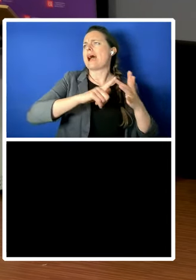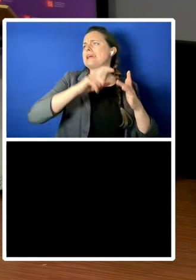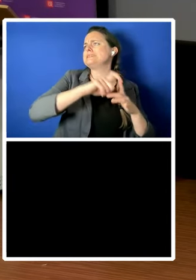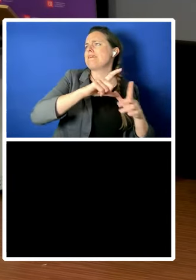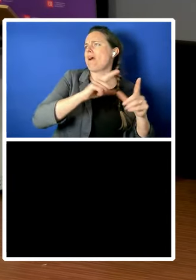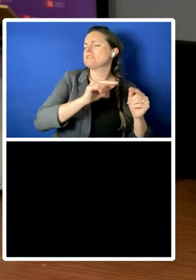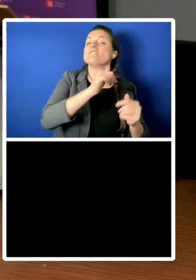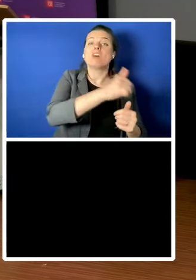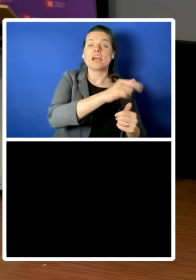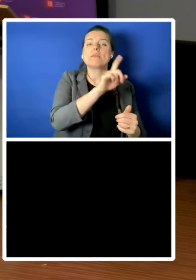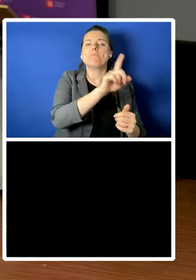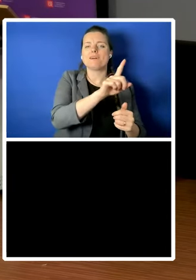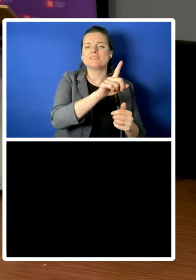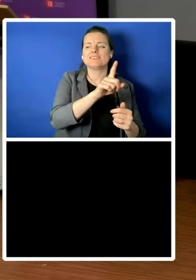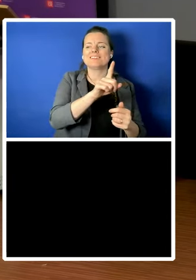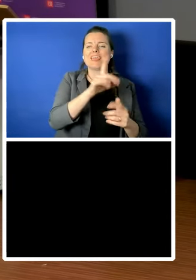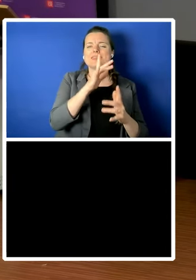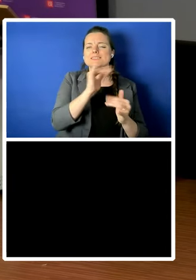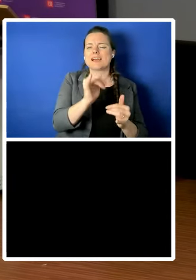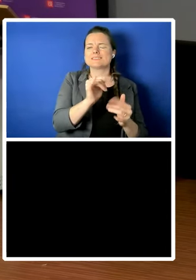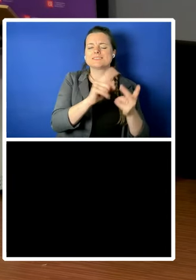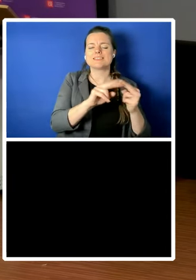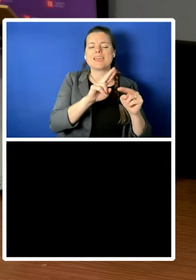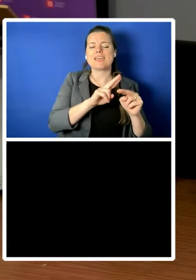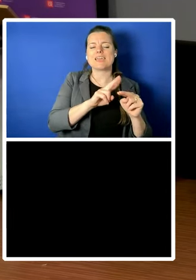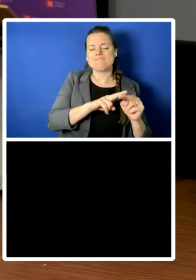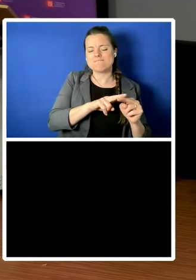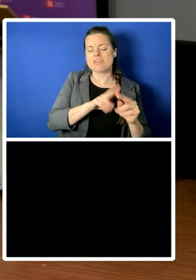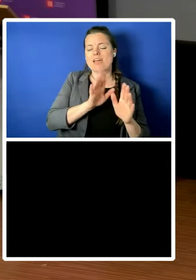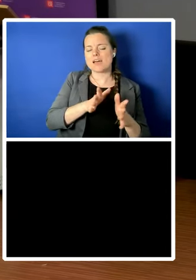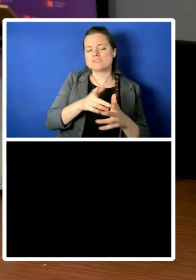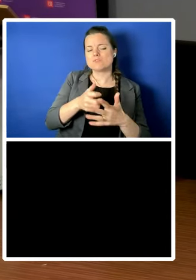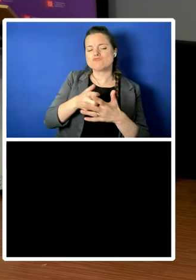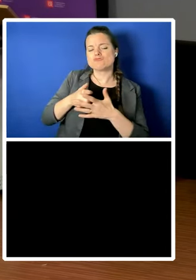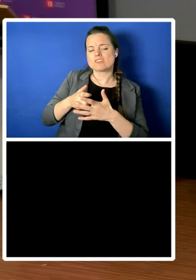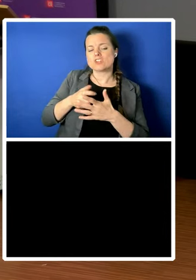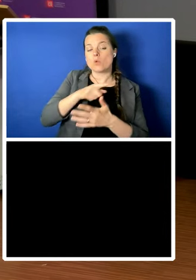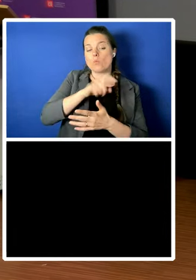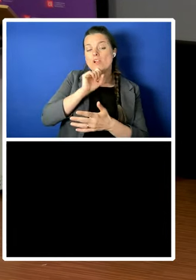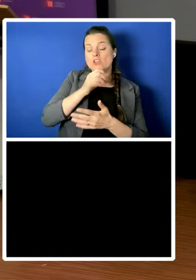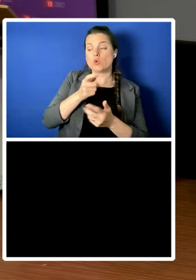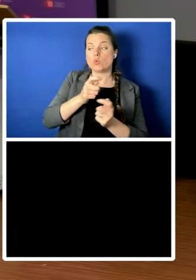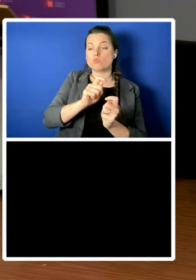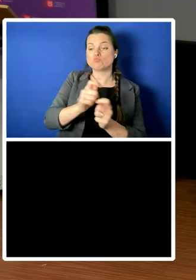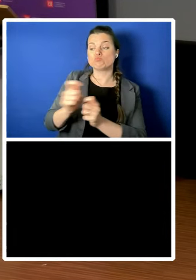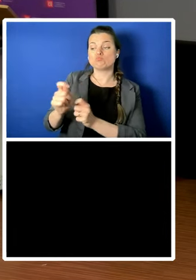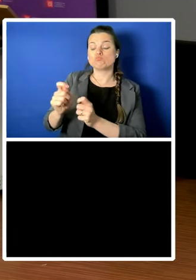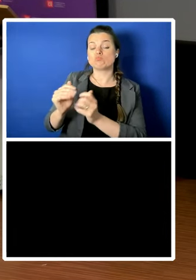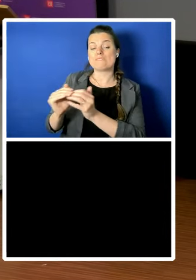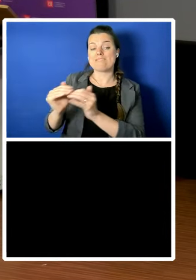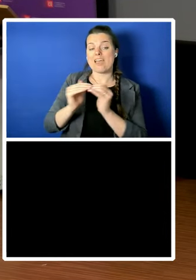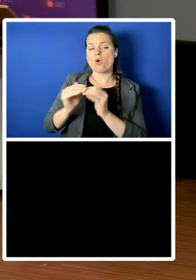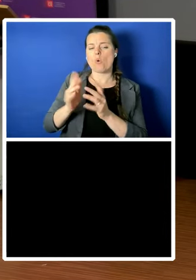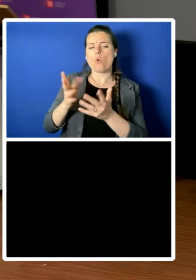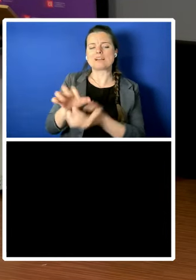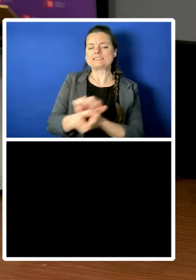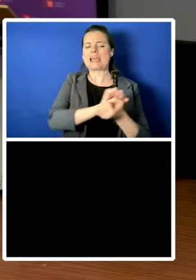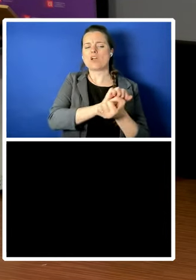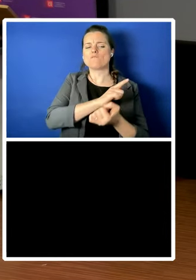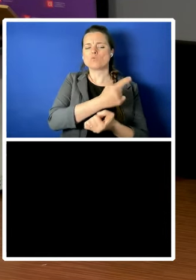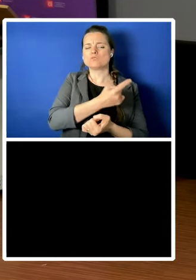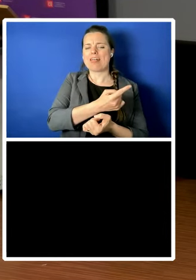will they apply it to everybody will they take it for themselves we saw it in the pandemic let the elderly shield